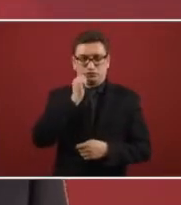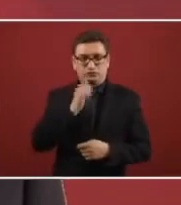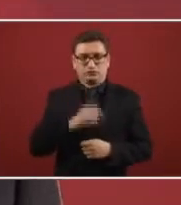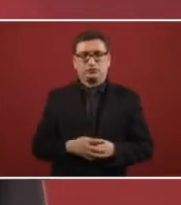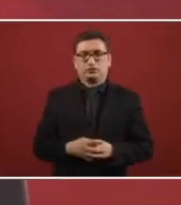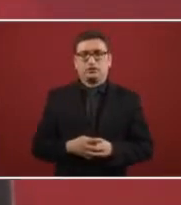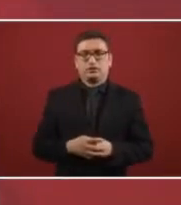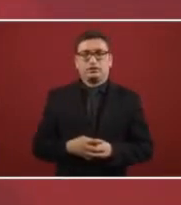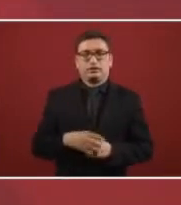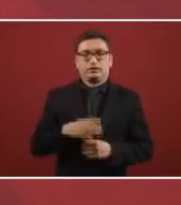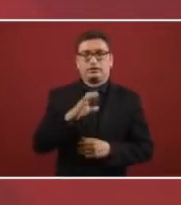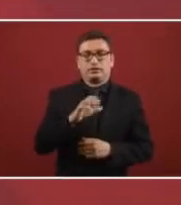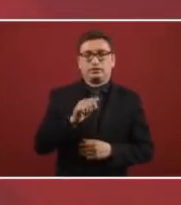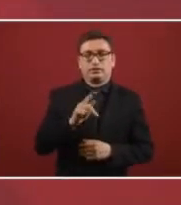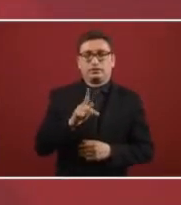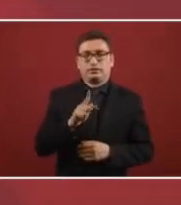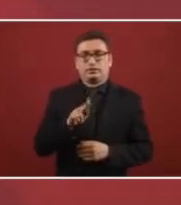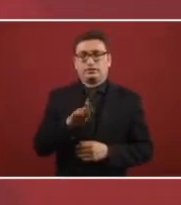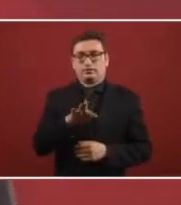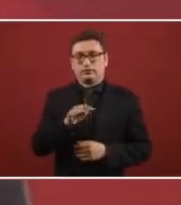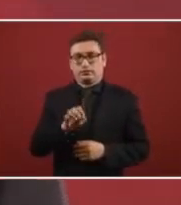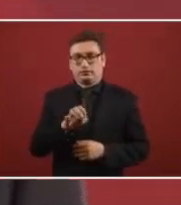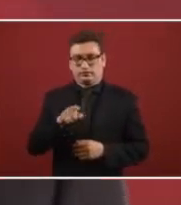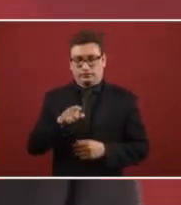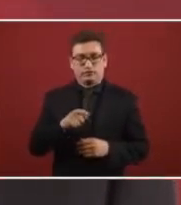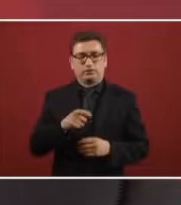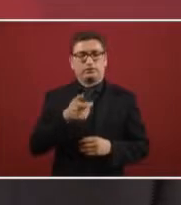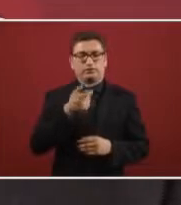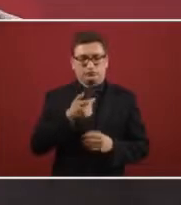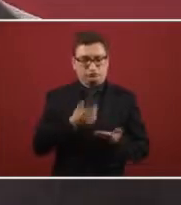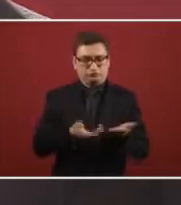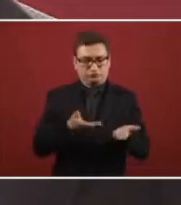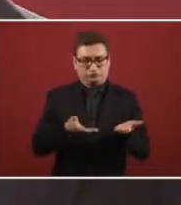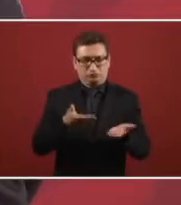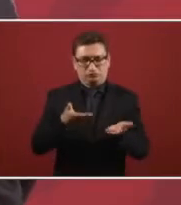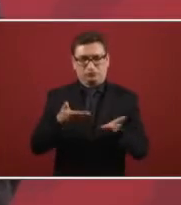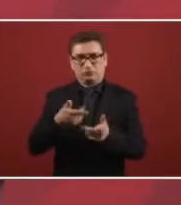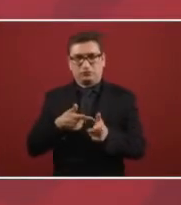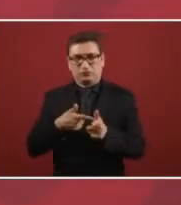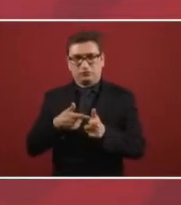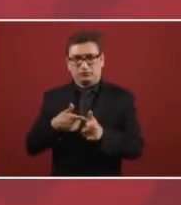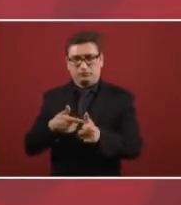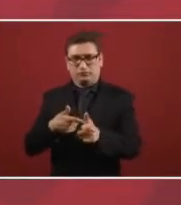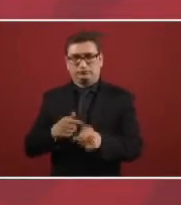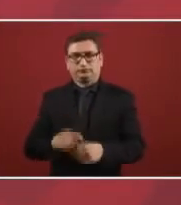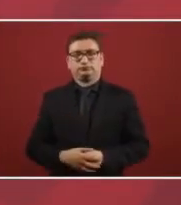If Capufe maintains this politics,